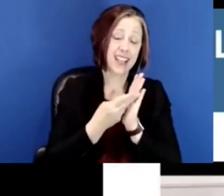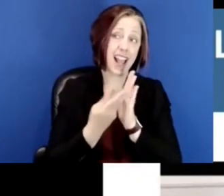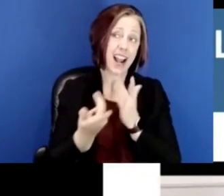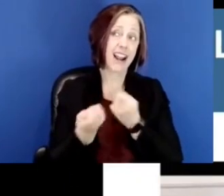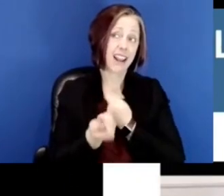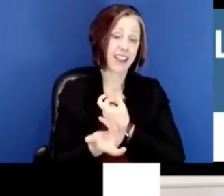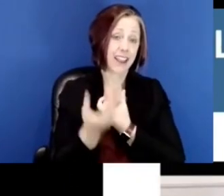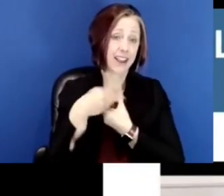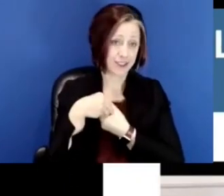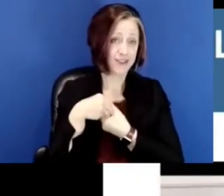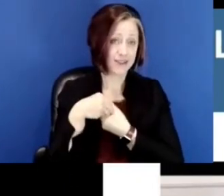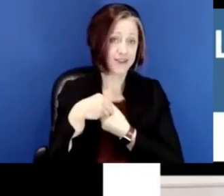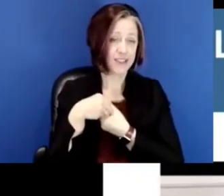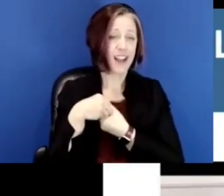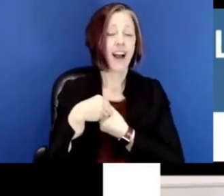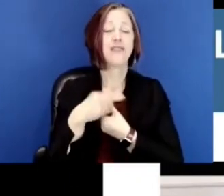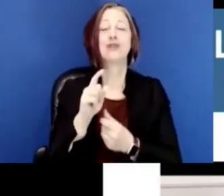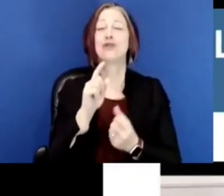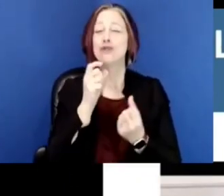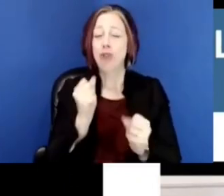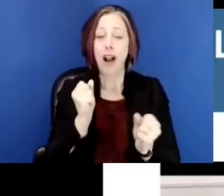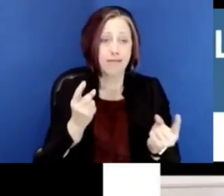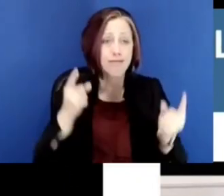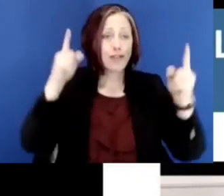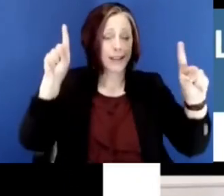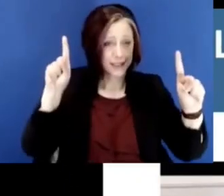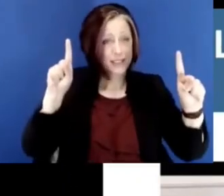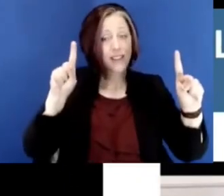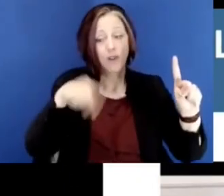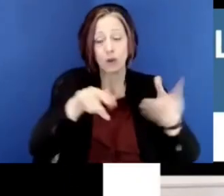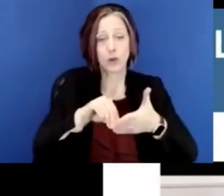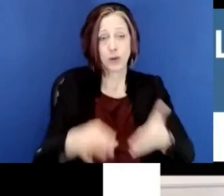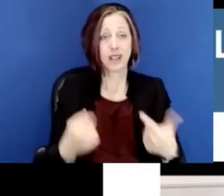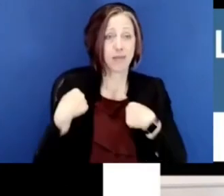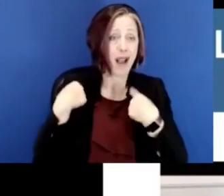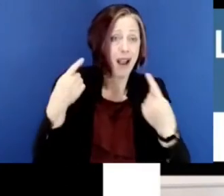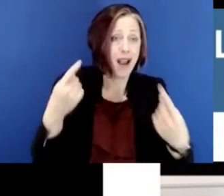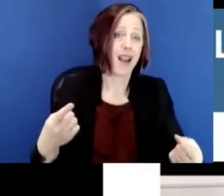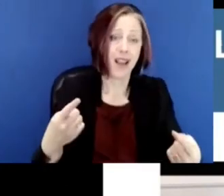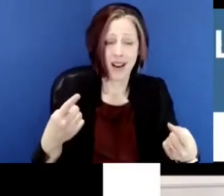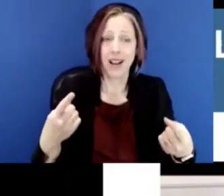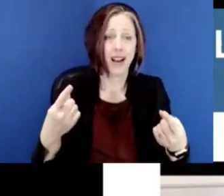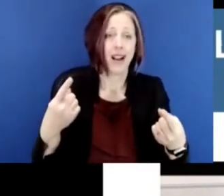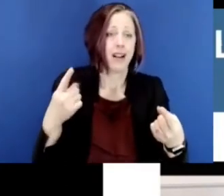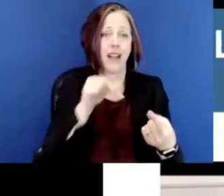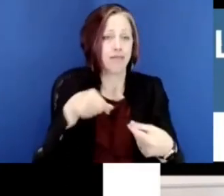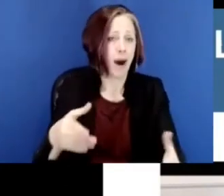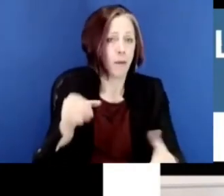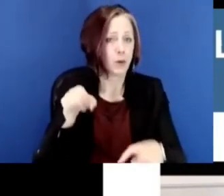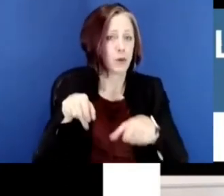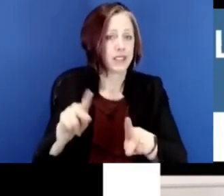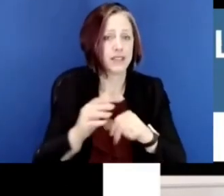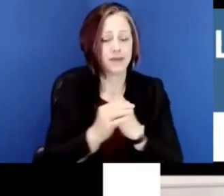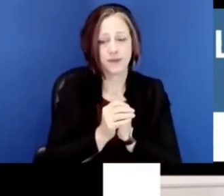and engaging and produce strong achievement gains, especially for students who have been furthest from opportunity.